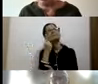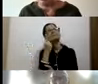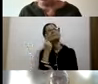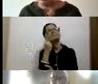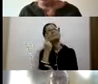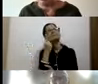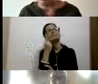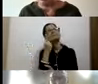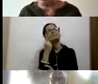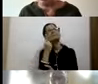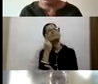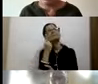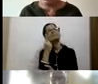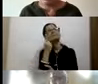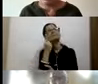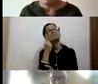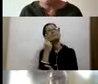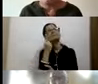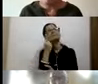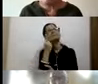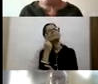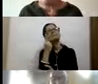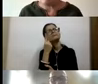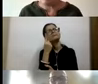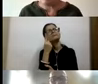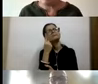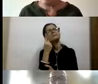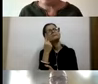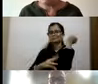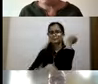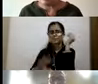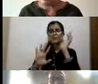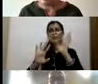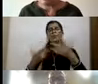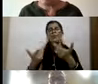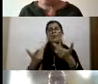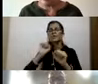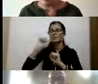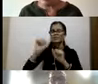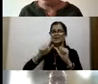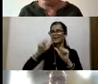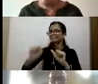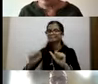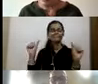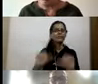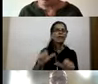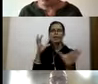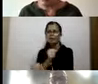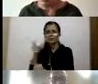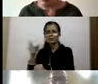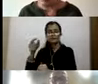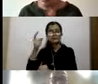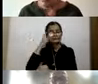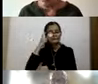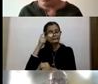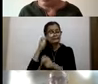benefit them. Because, you know, when people are poor and when they've had unrestricted access to an area, it's very hard for them to think long